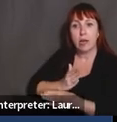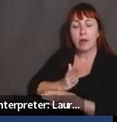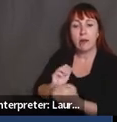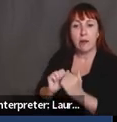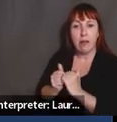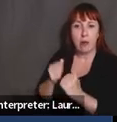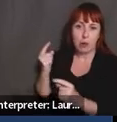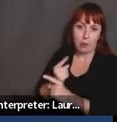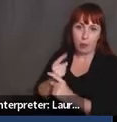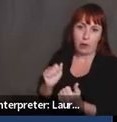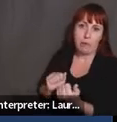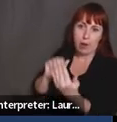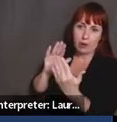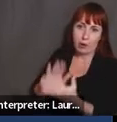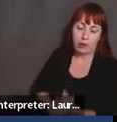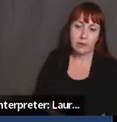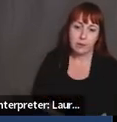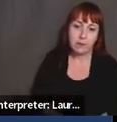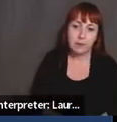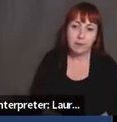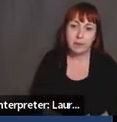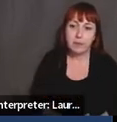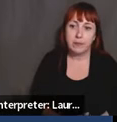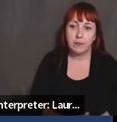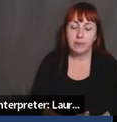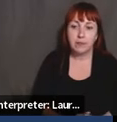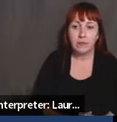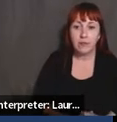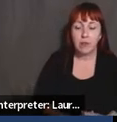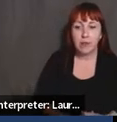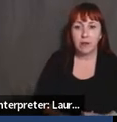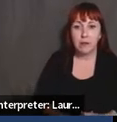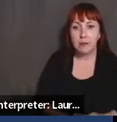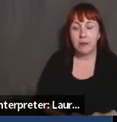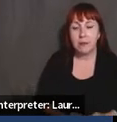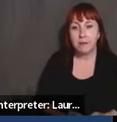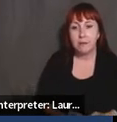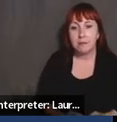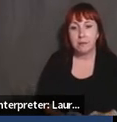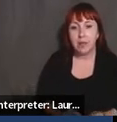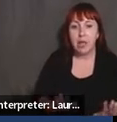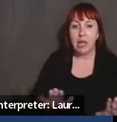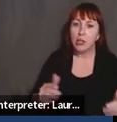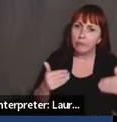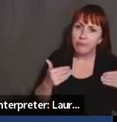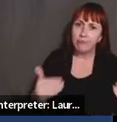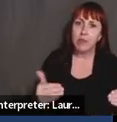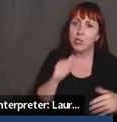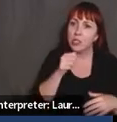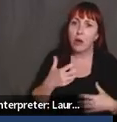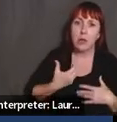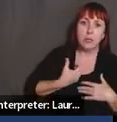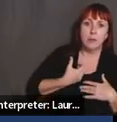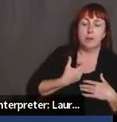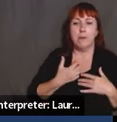appropriate matter. Um, and I think, uh, making sure that you're not, like I said, holding back on, on what it is that you need